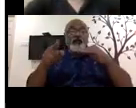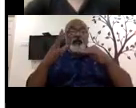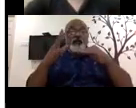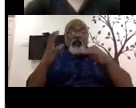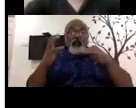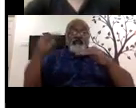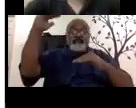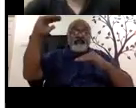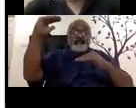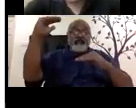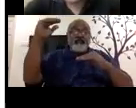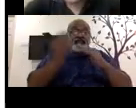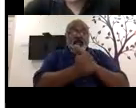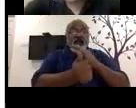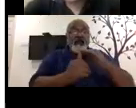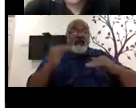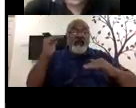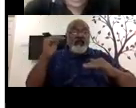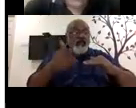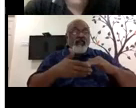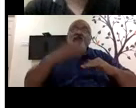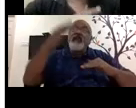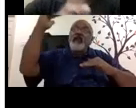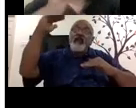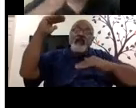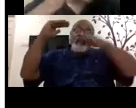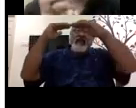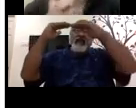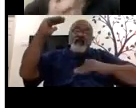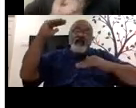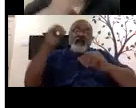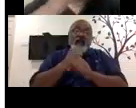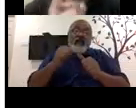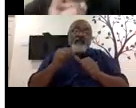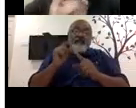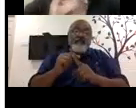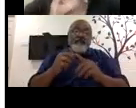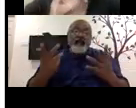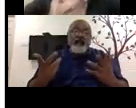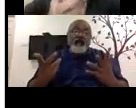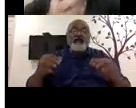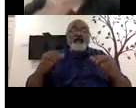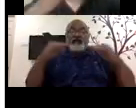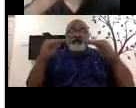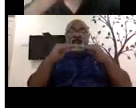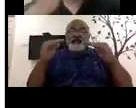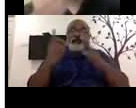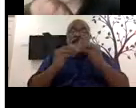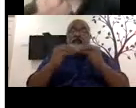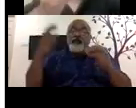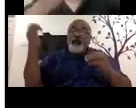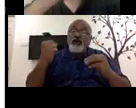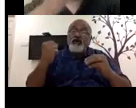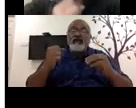means you get, get, uh, get access to income, steady income. And that means